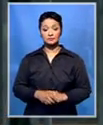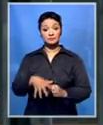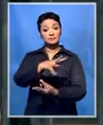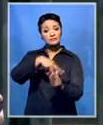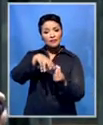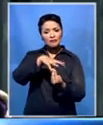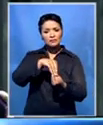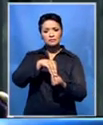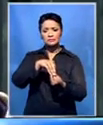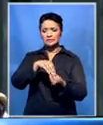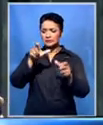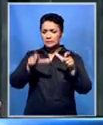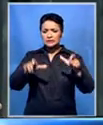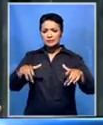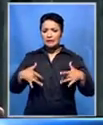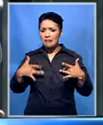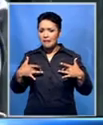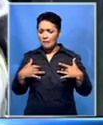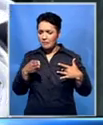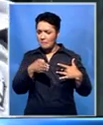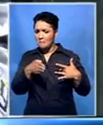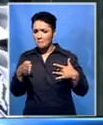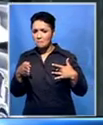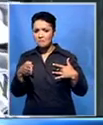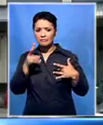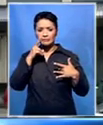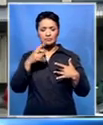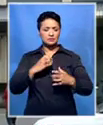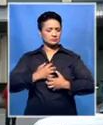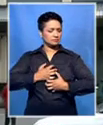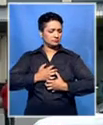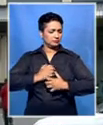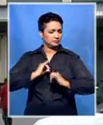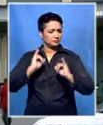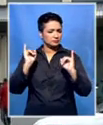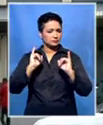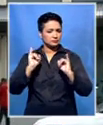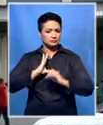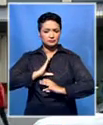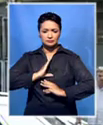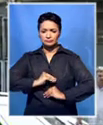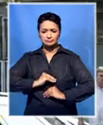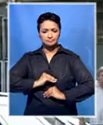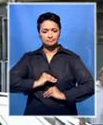Families and survivors gathering at the Viking Fishing Company, visibly shaken and emotional to speak to the media.